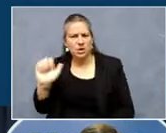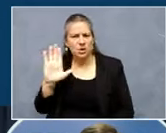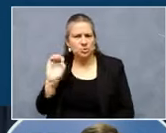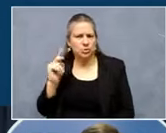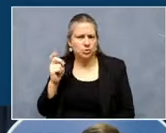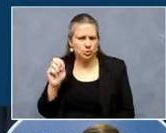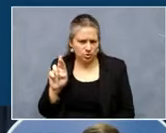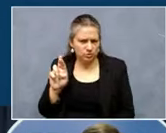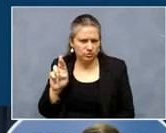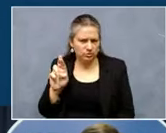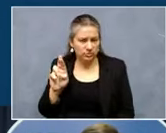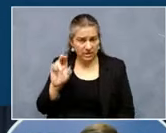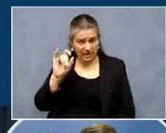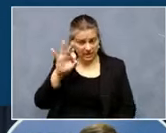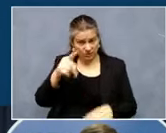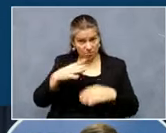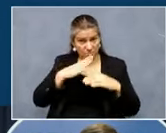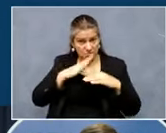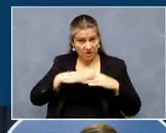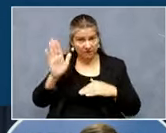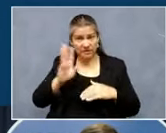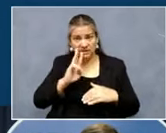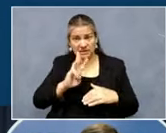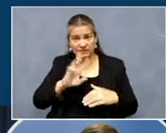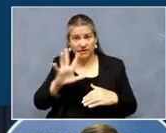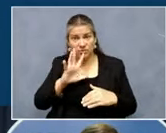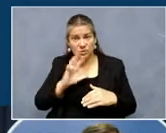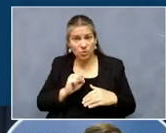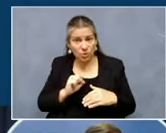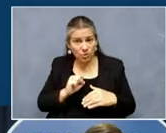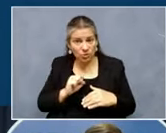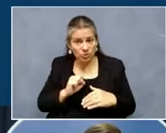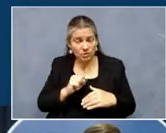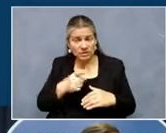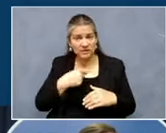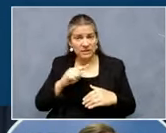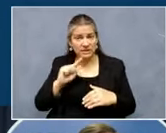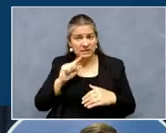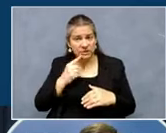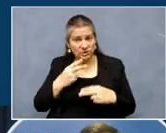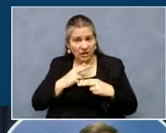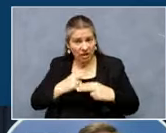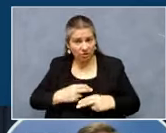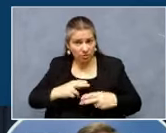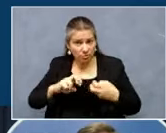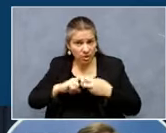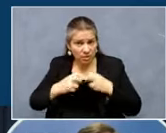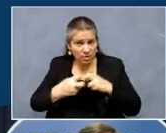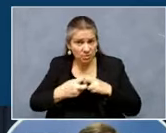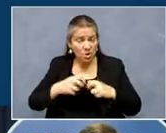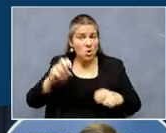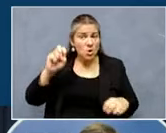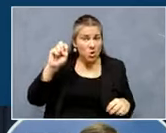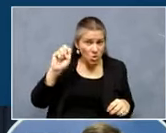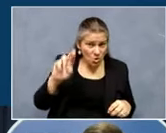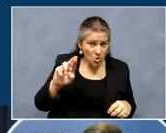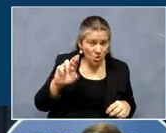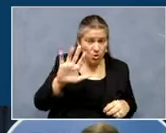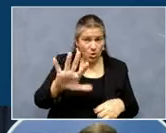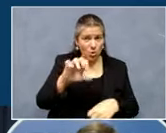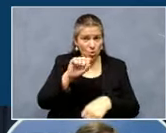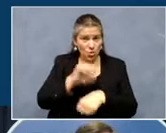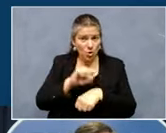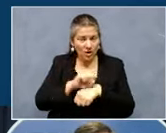you have a serious underlying condition, or if you're exposed to a whole lot of people through your work, now,